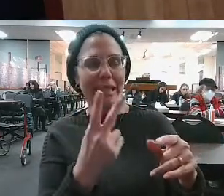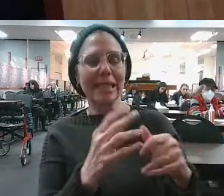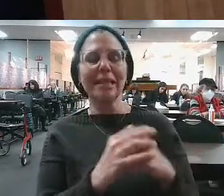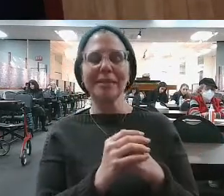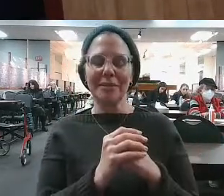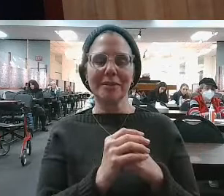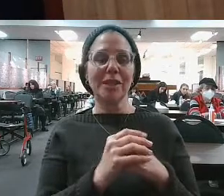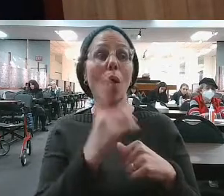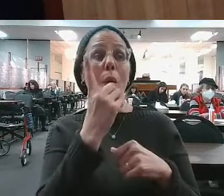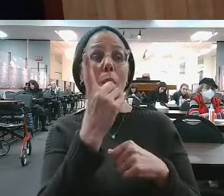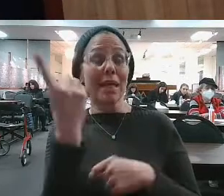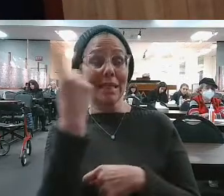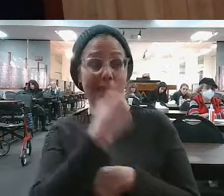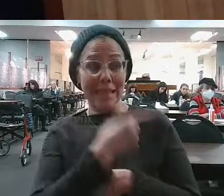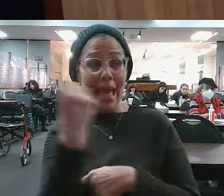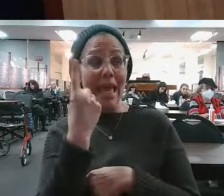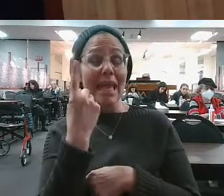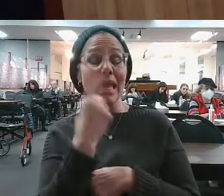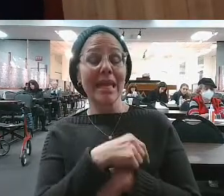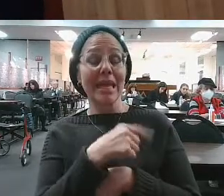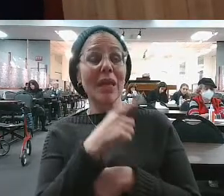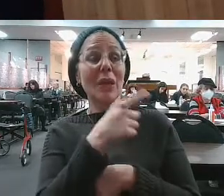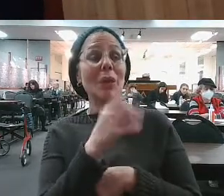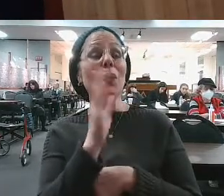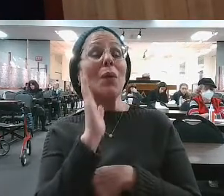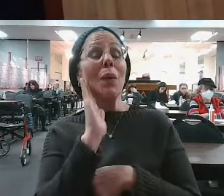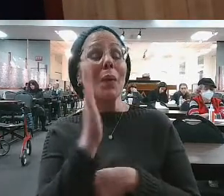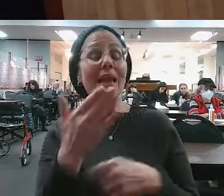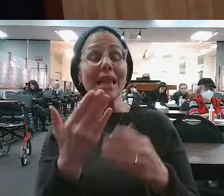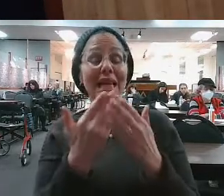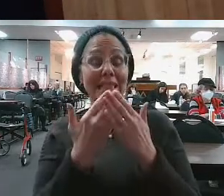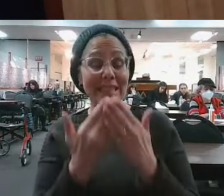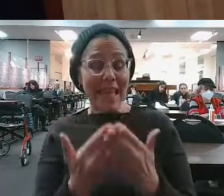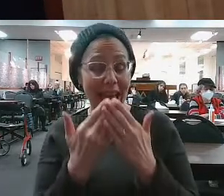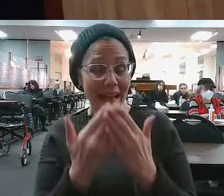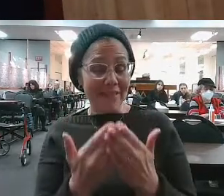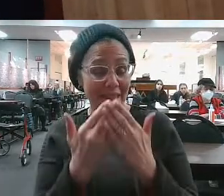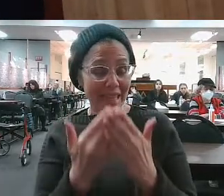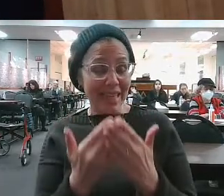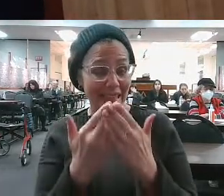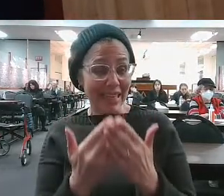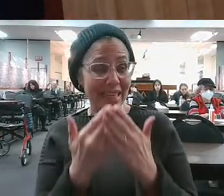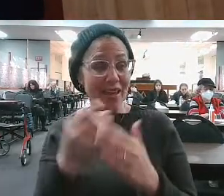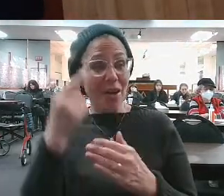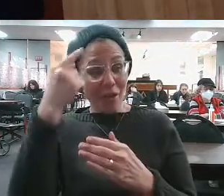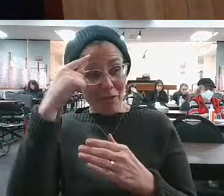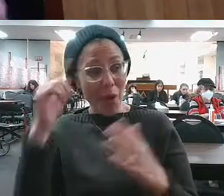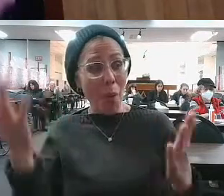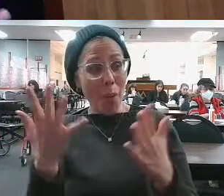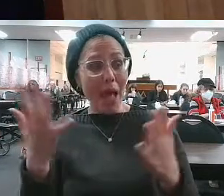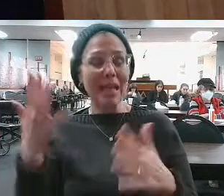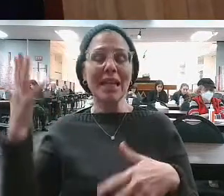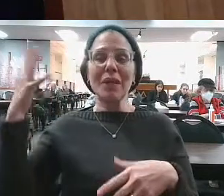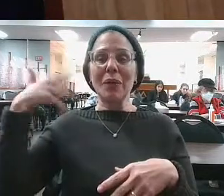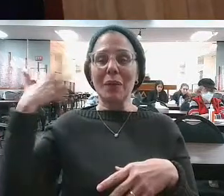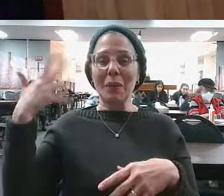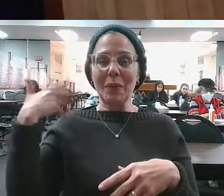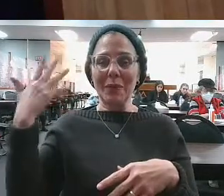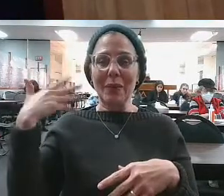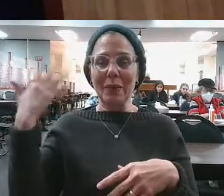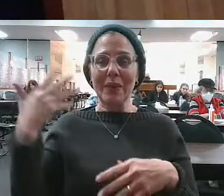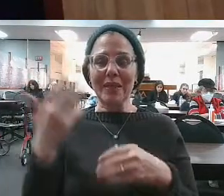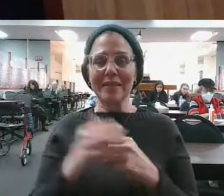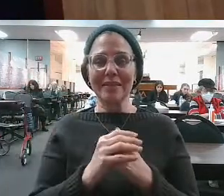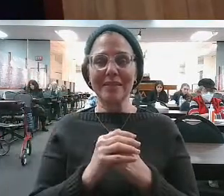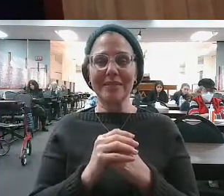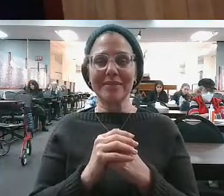So, Hashem says, David, you'll see one day, one day, you'll daven to me for shtos. One day, you'll daven to me for insanity.